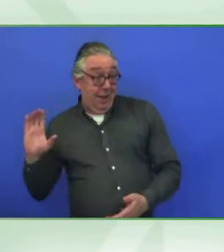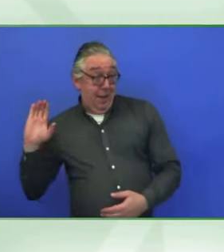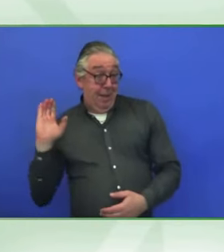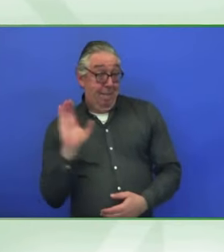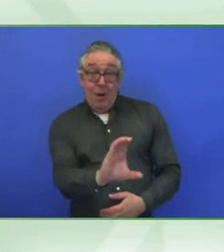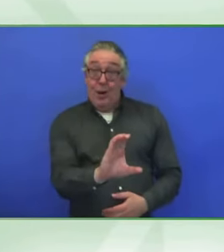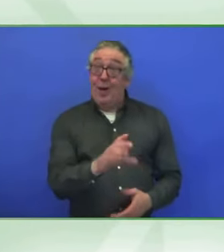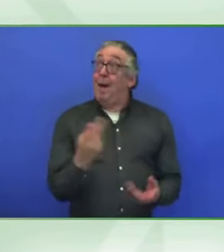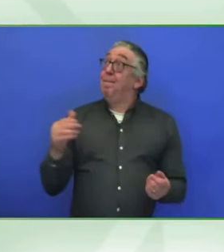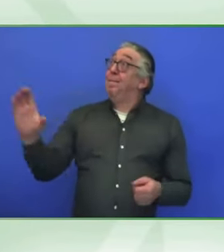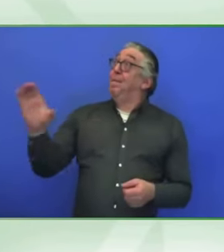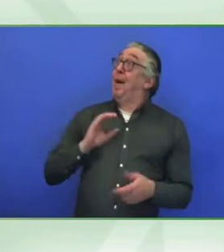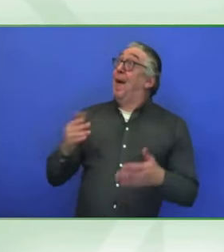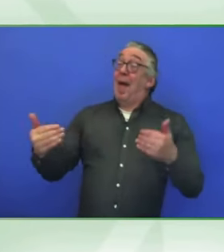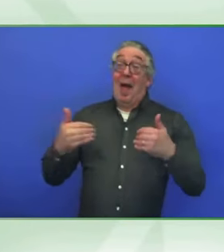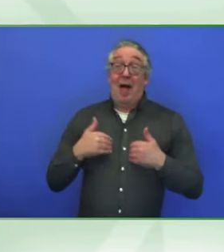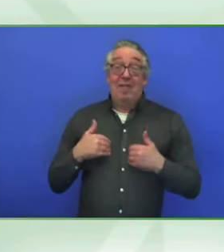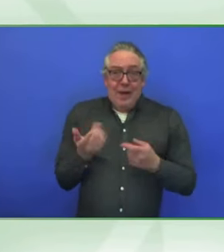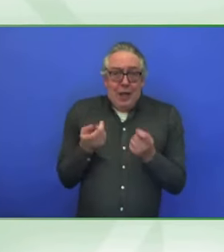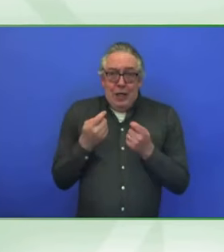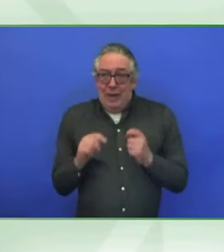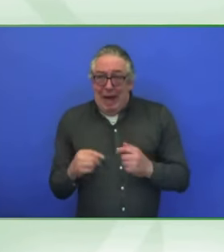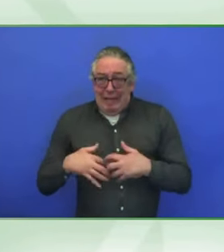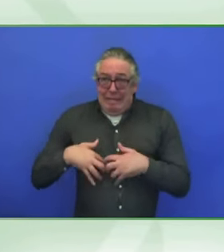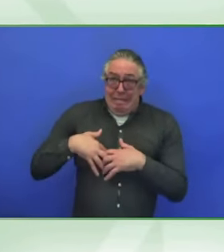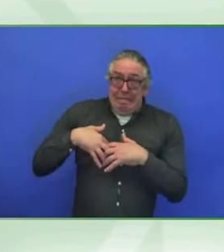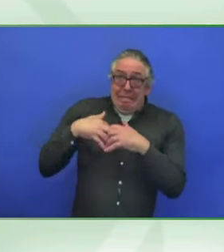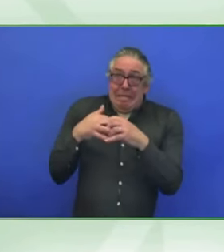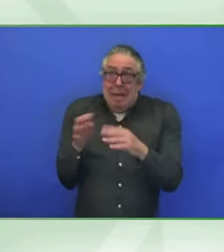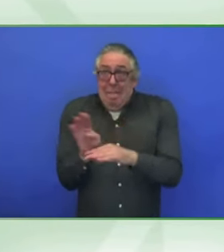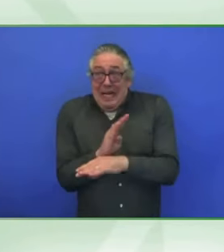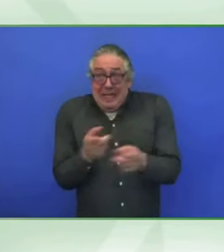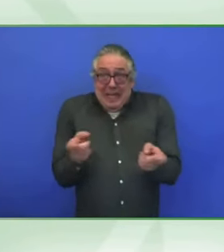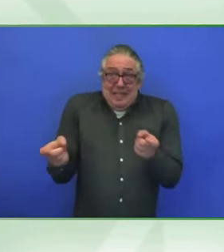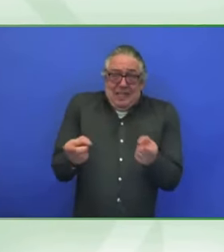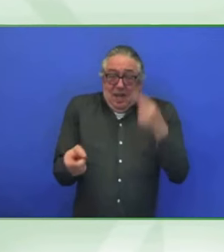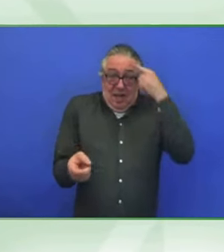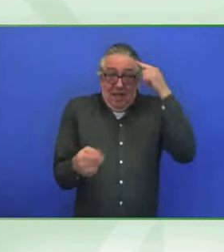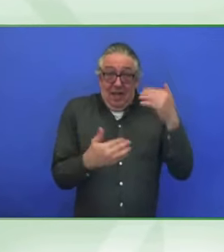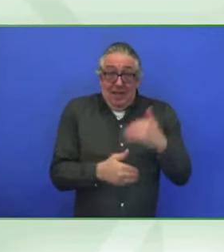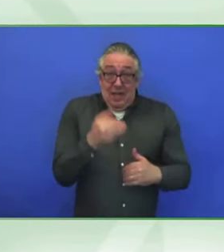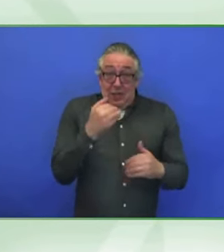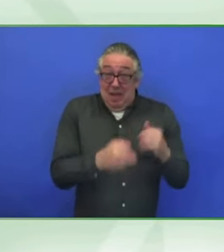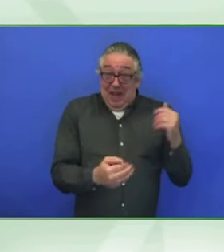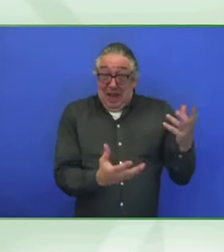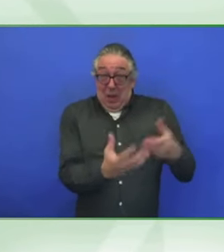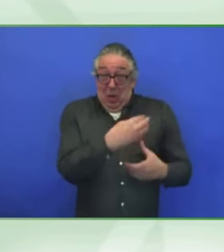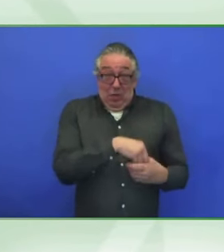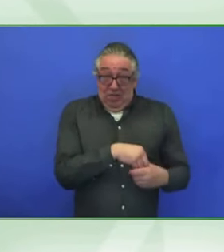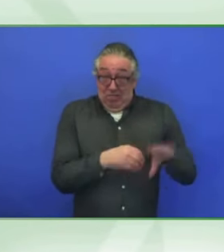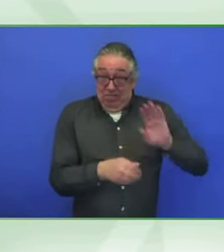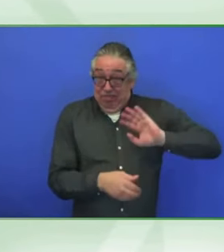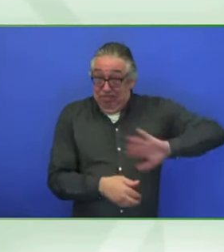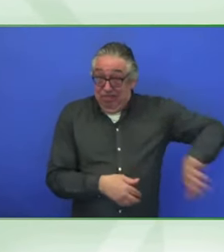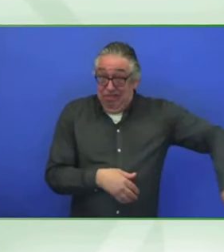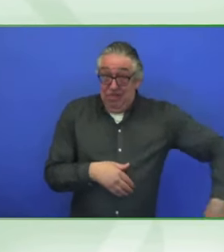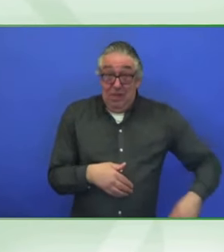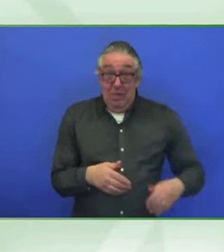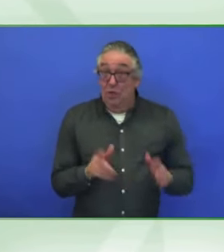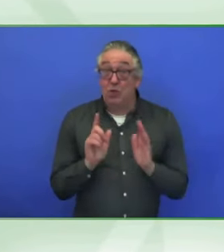them when you, when you launch a new venture. And, and so I do think it is incumbent upon the disability community